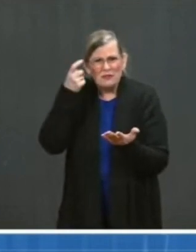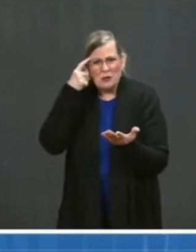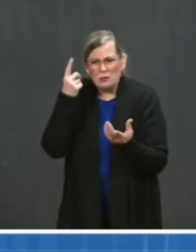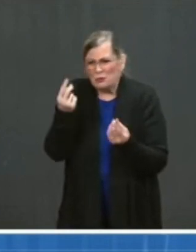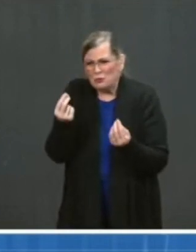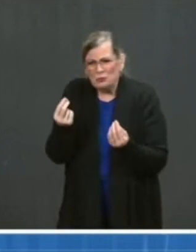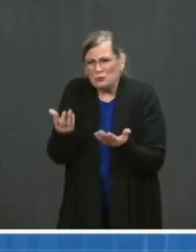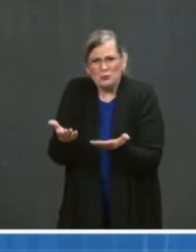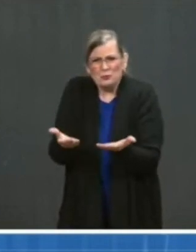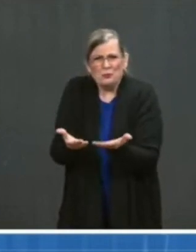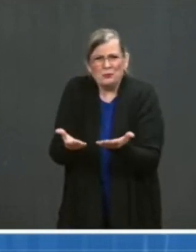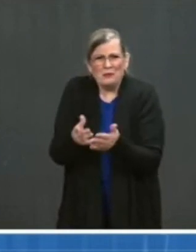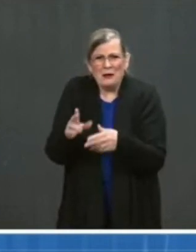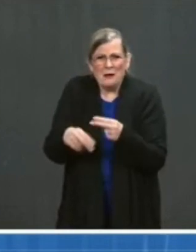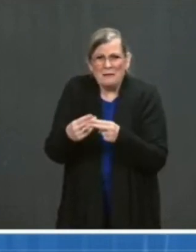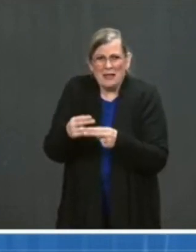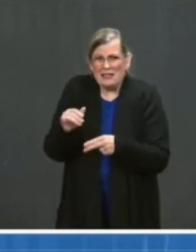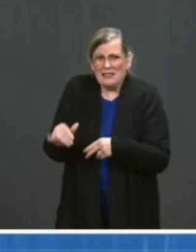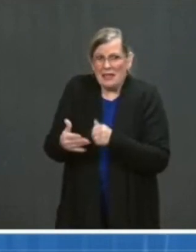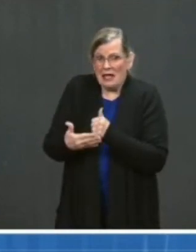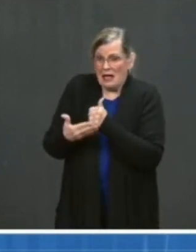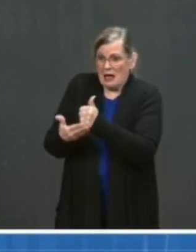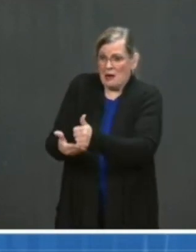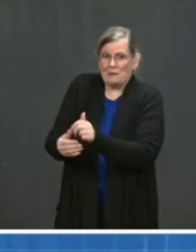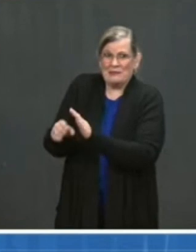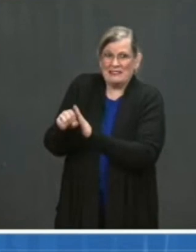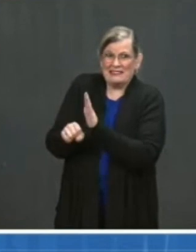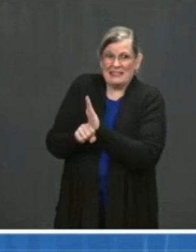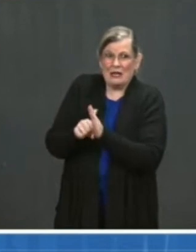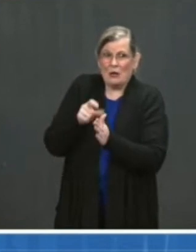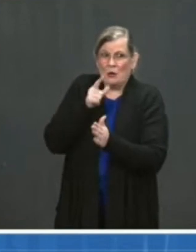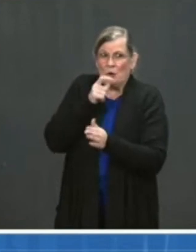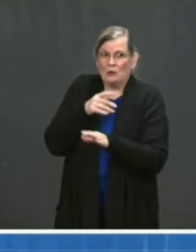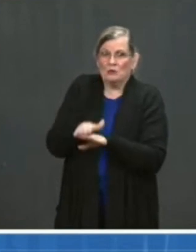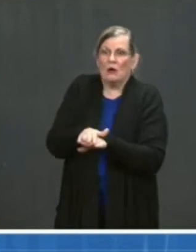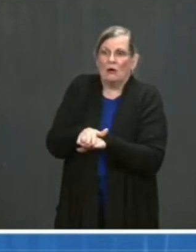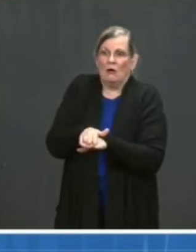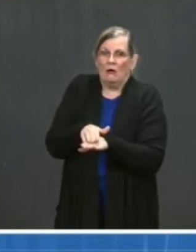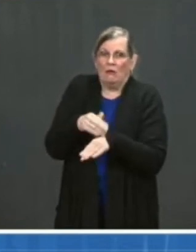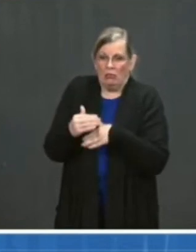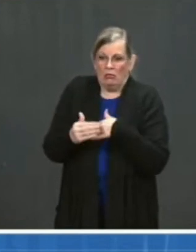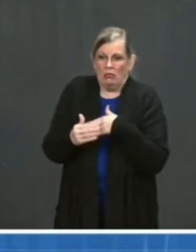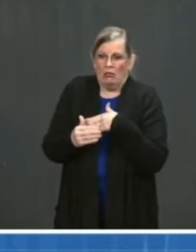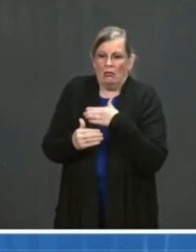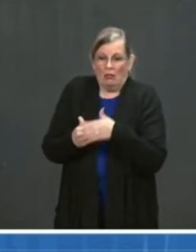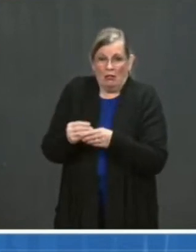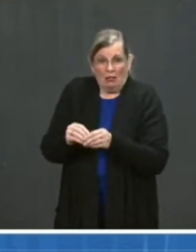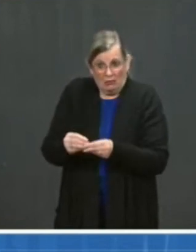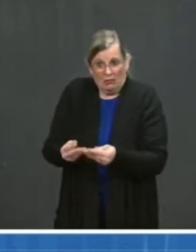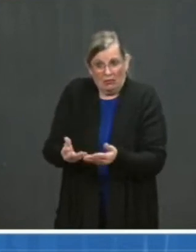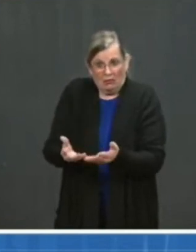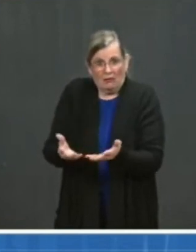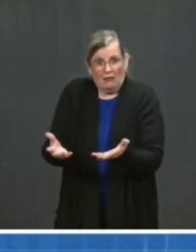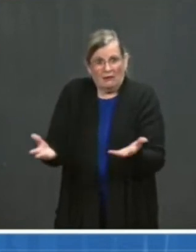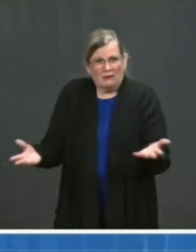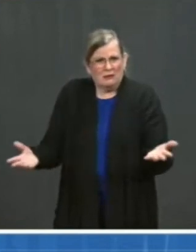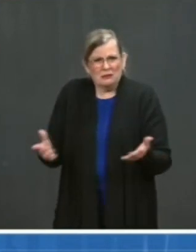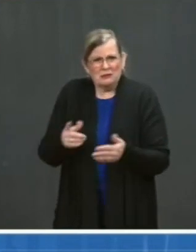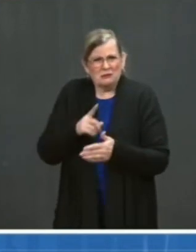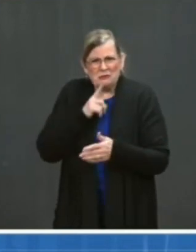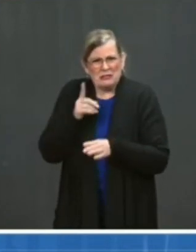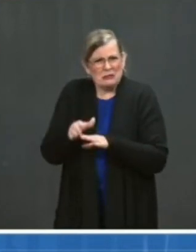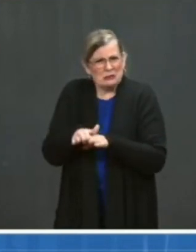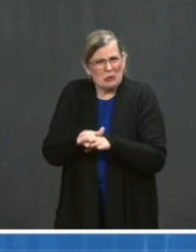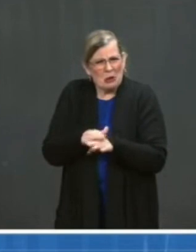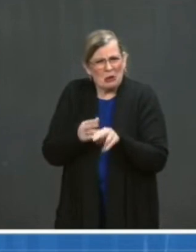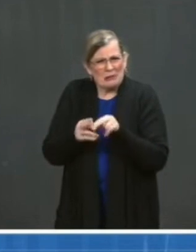help these states and territories that are struggling with the percent of population vaccinated? Well, this week